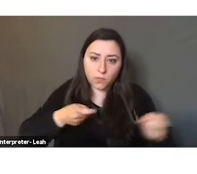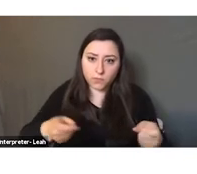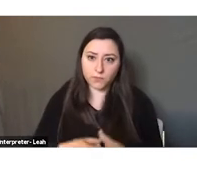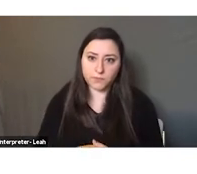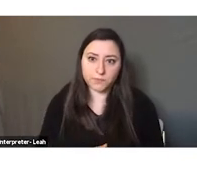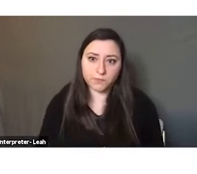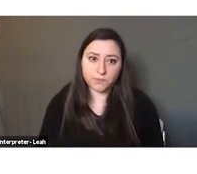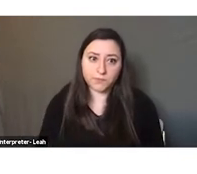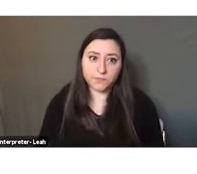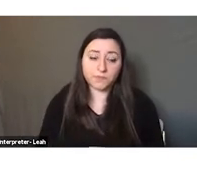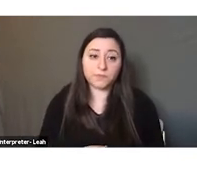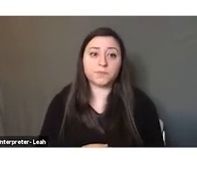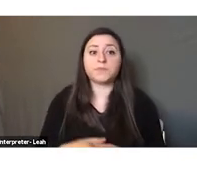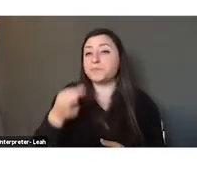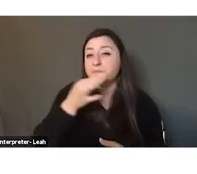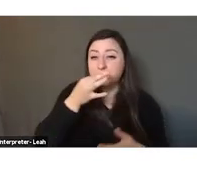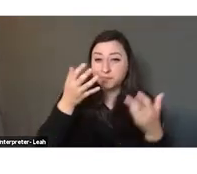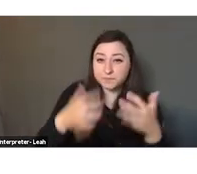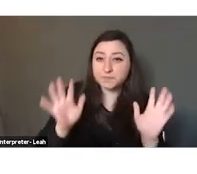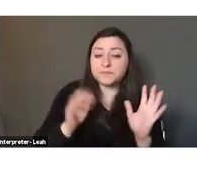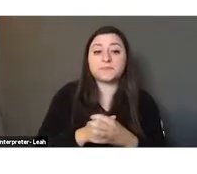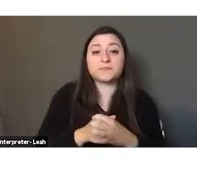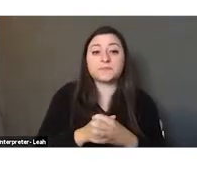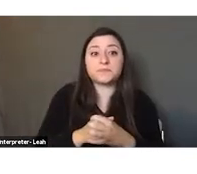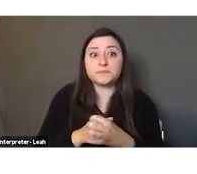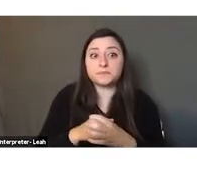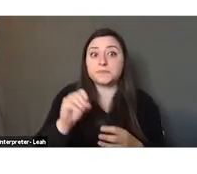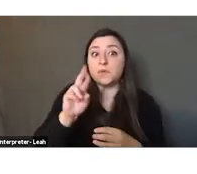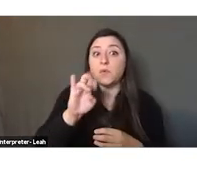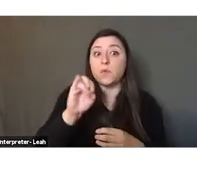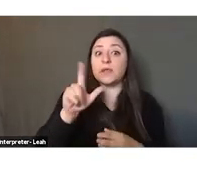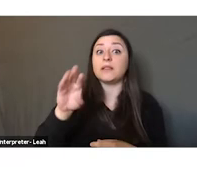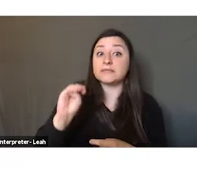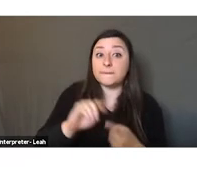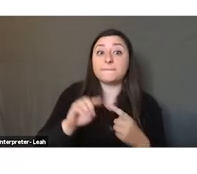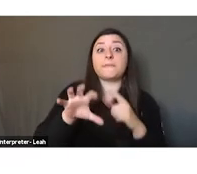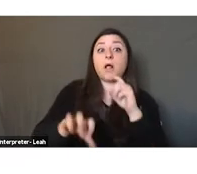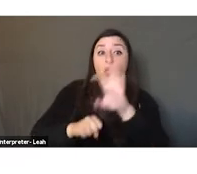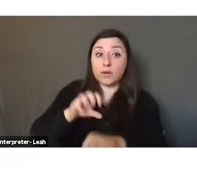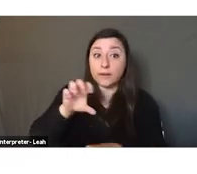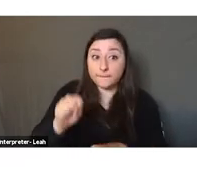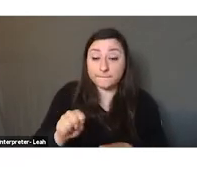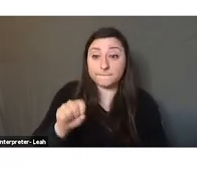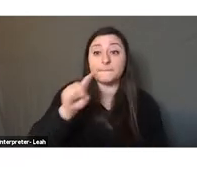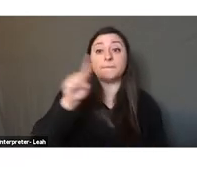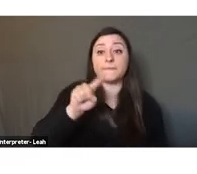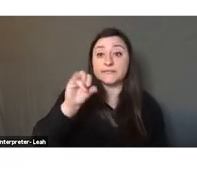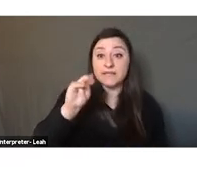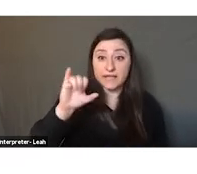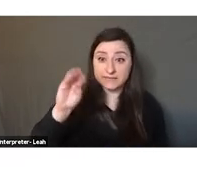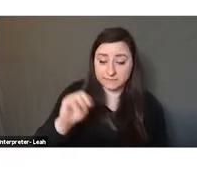Conclusion. Orientalism, colonialism, and Zionism, so